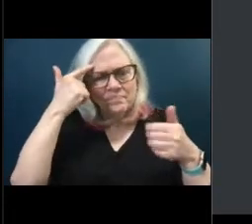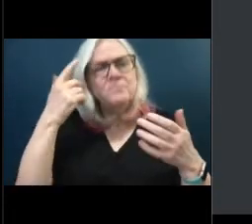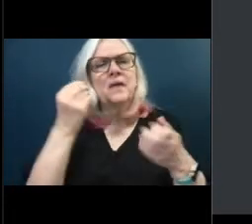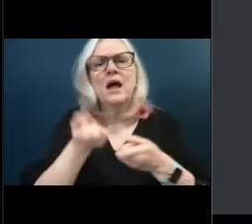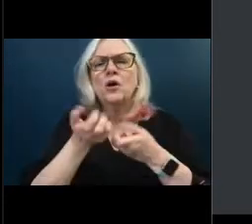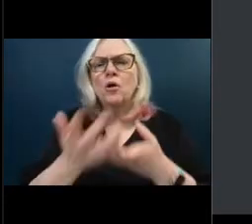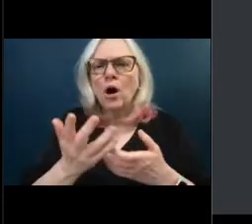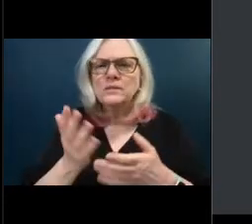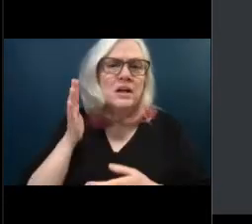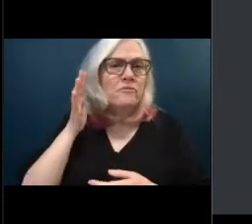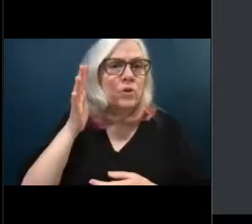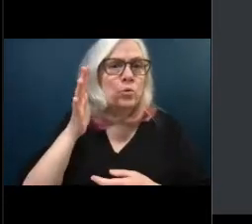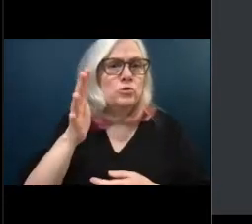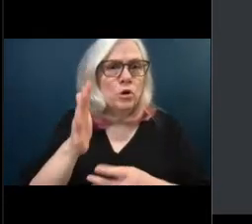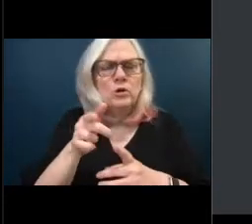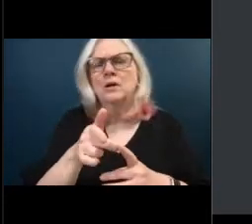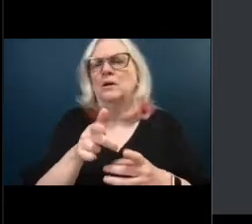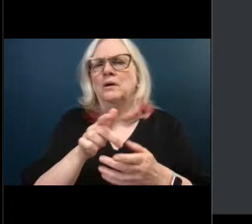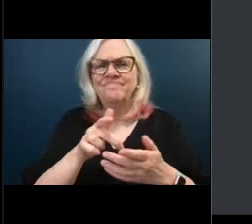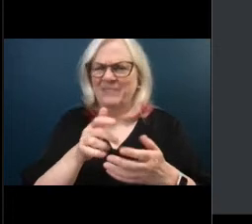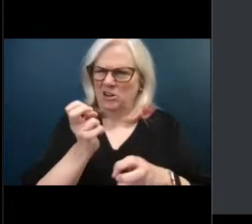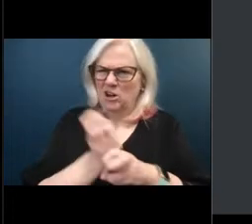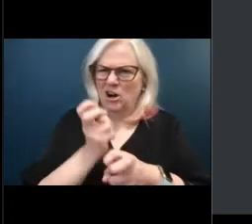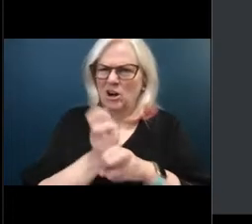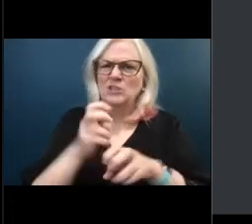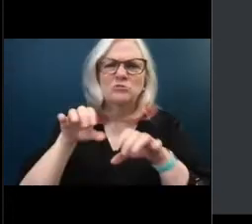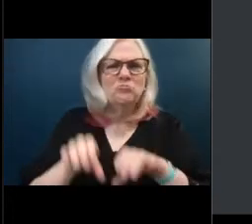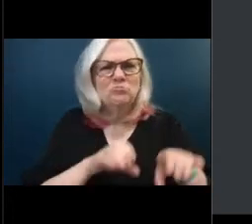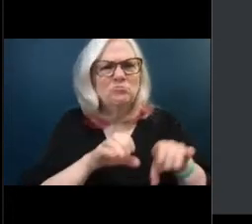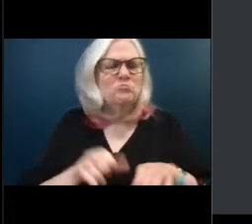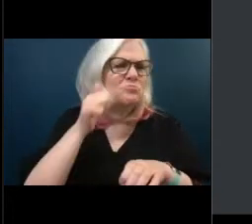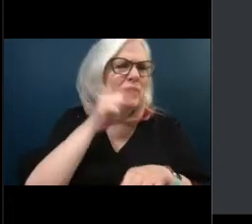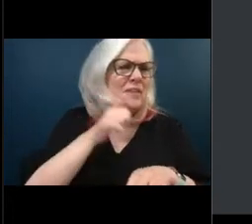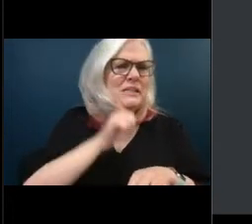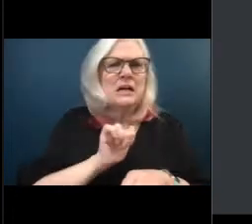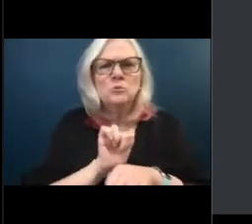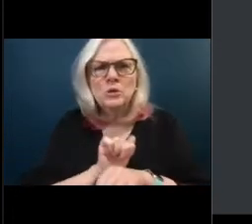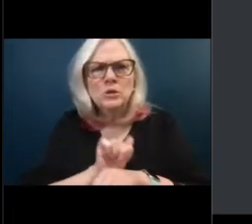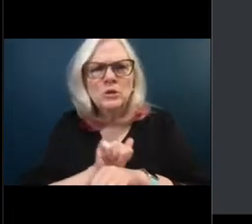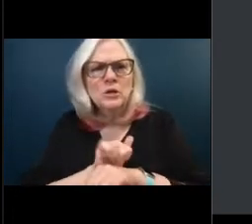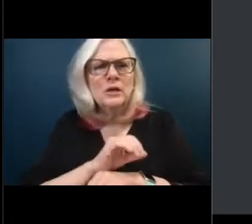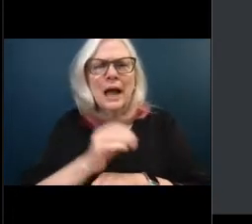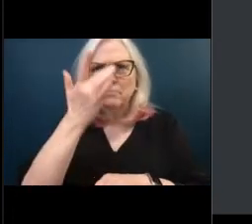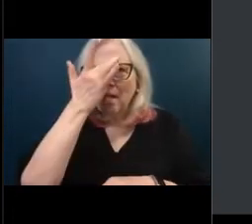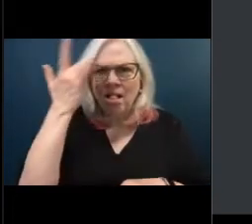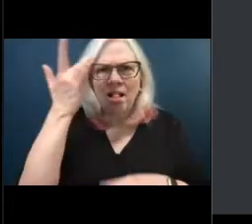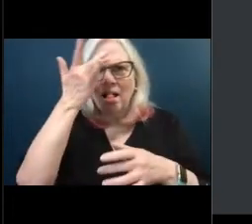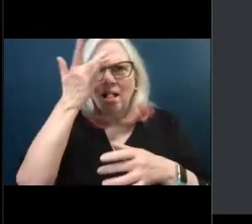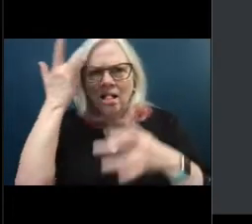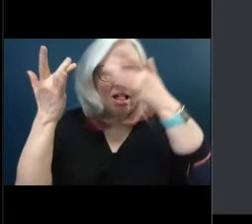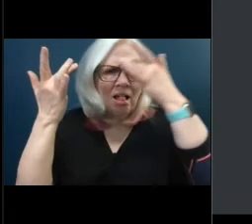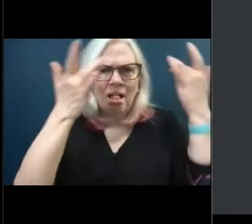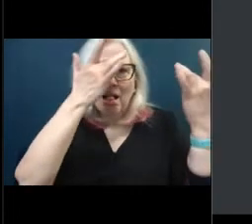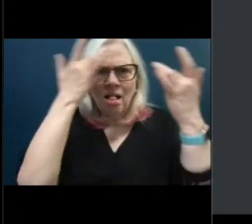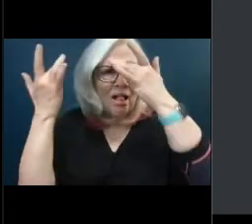ultimately leading to memory loss. And whereas Alzheimer's cases in Florida are expected to increase 24%